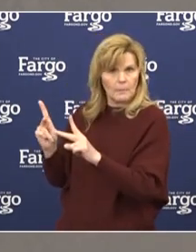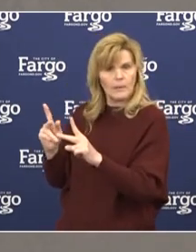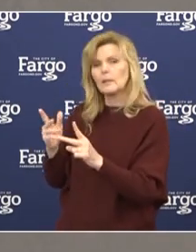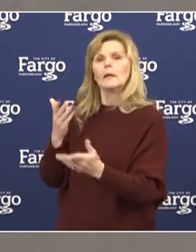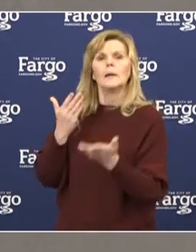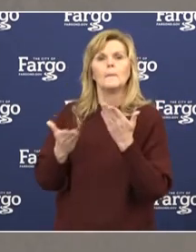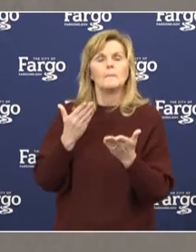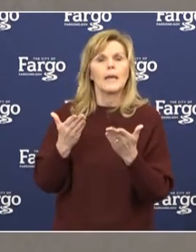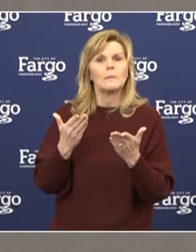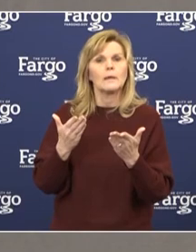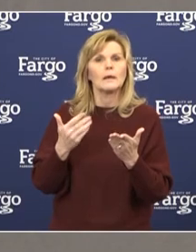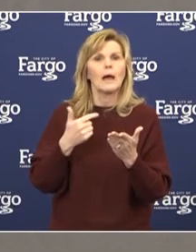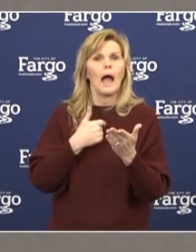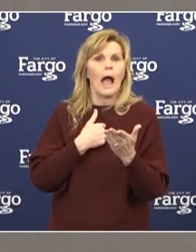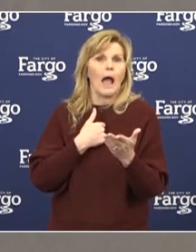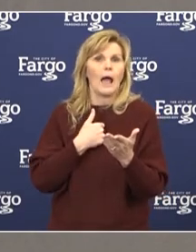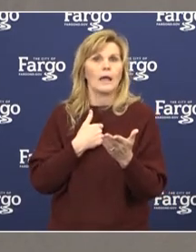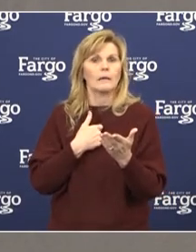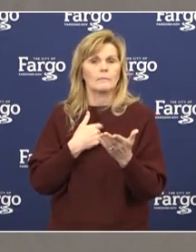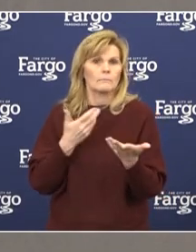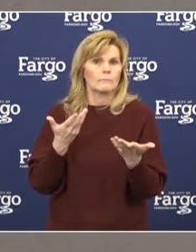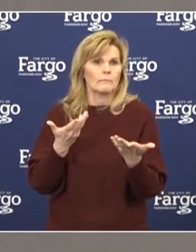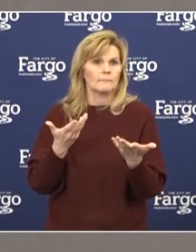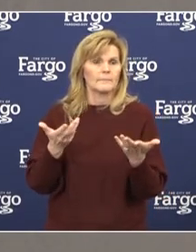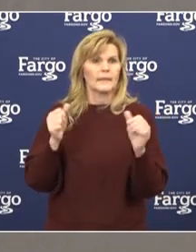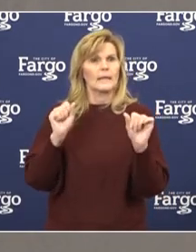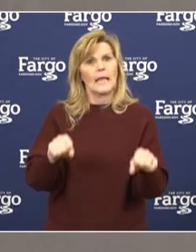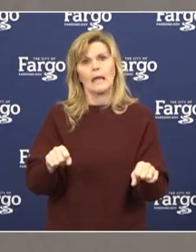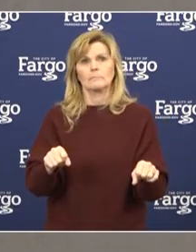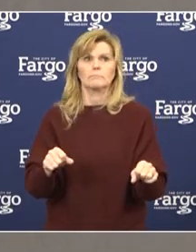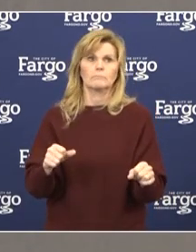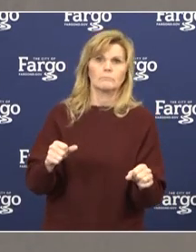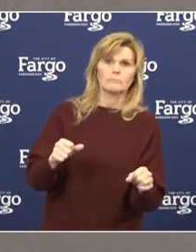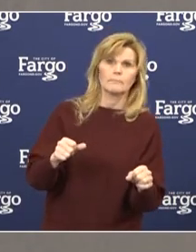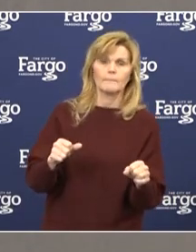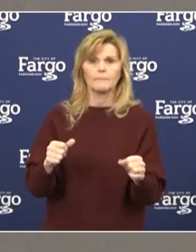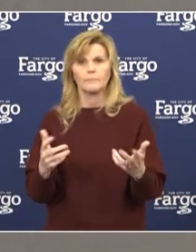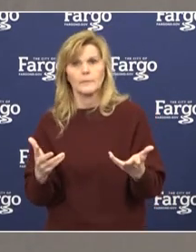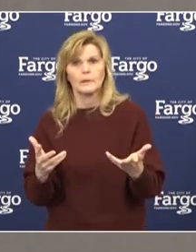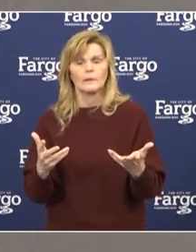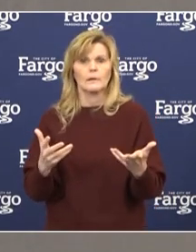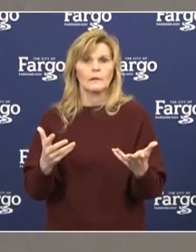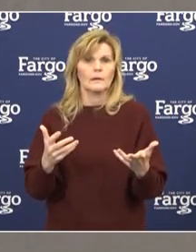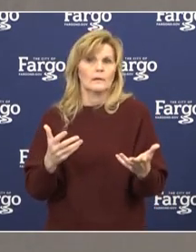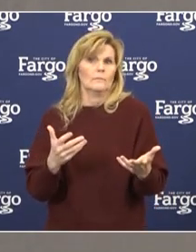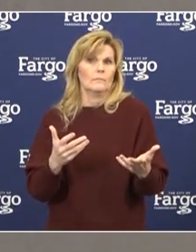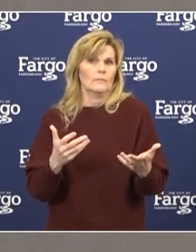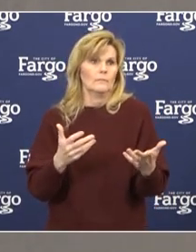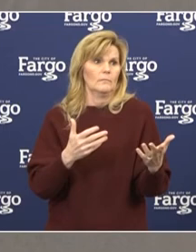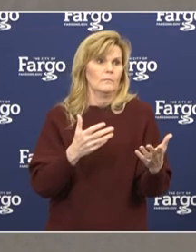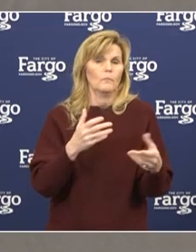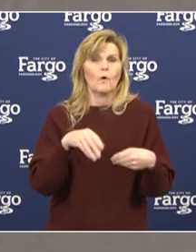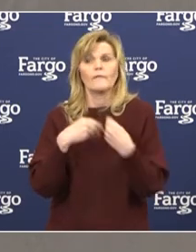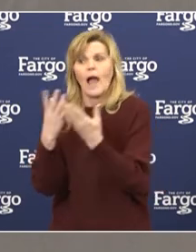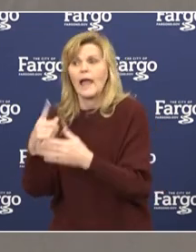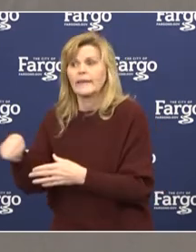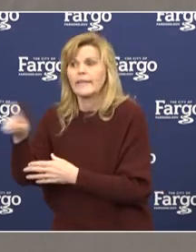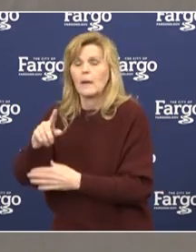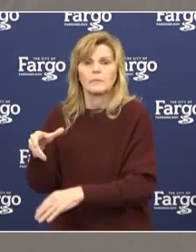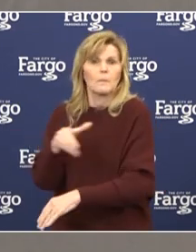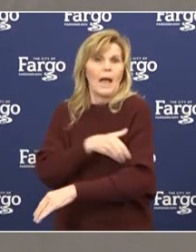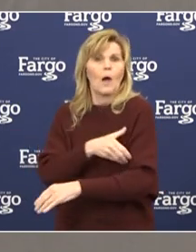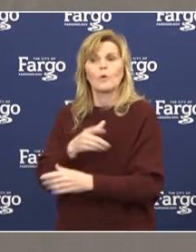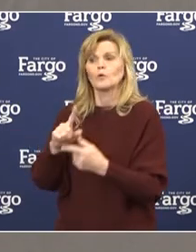have the power to make and create legislation that may be more beneficial